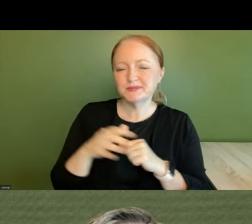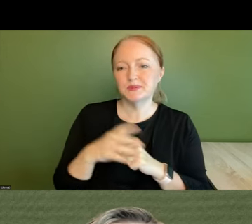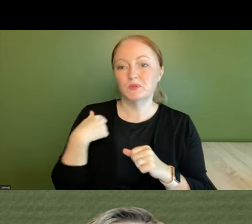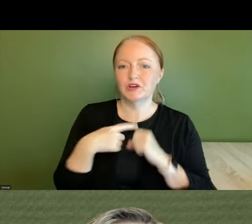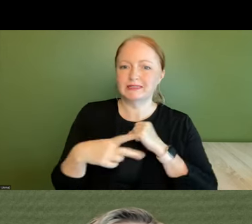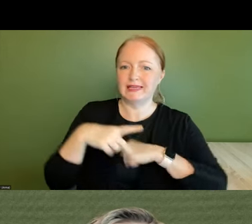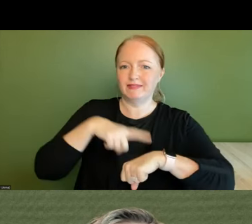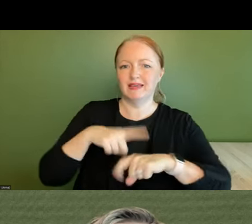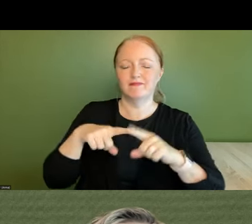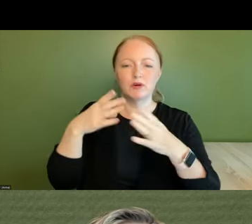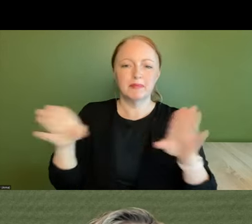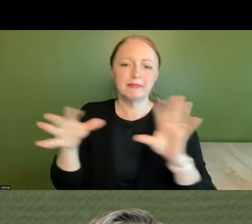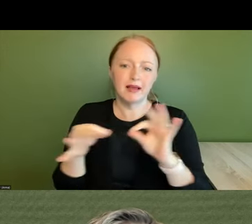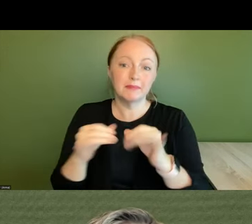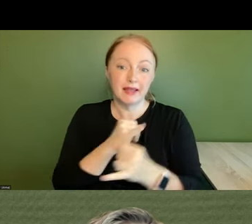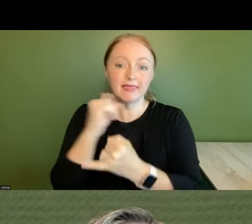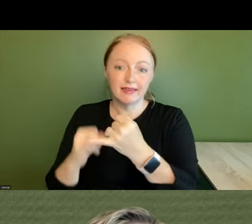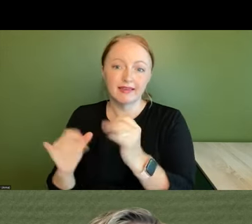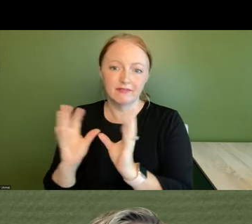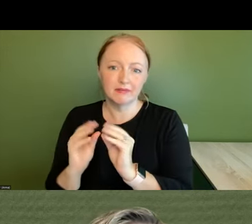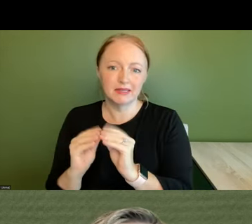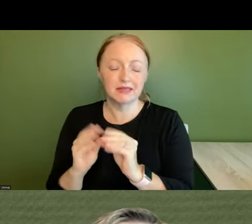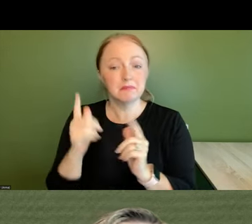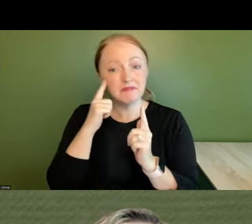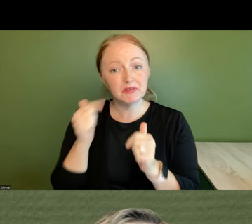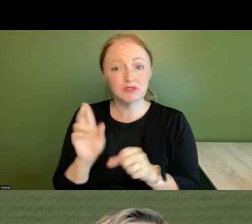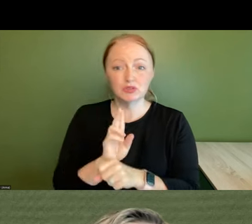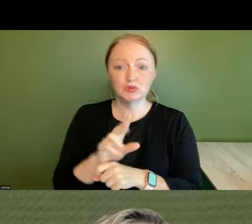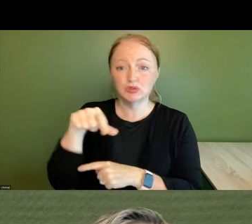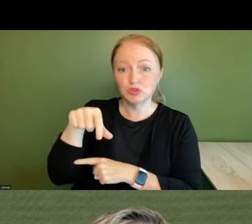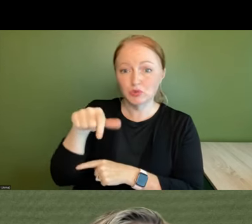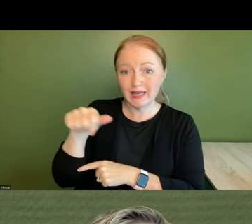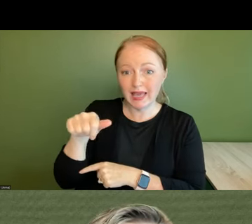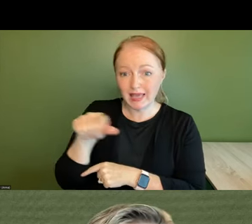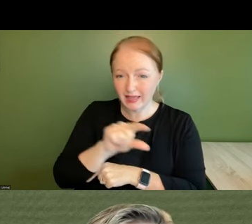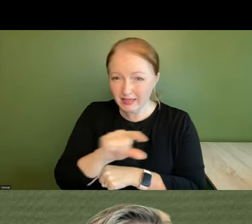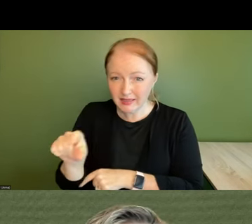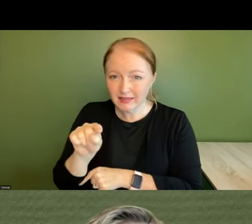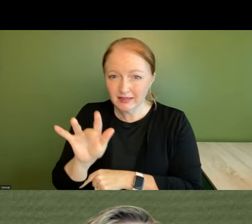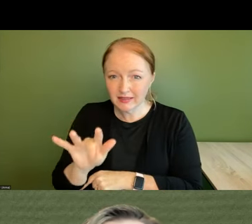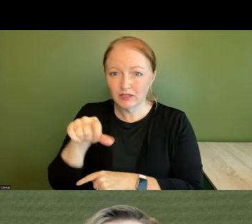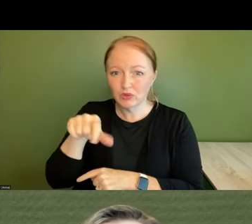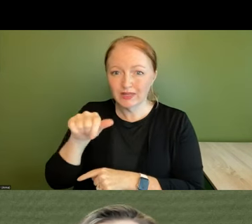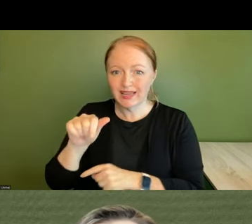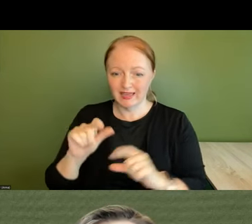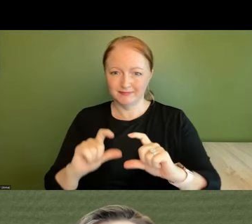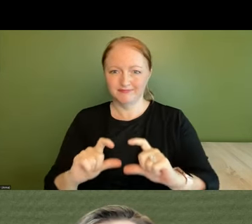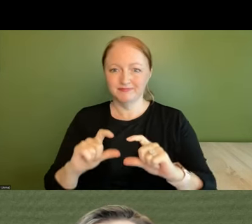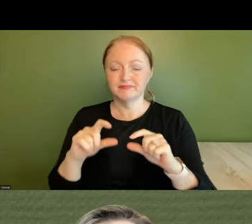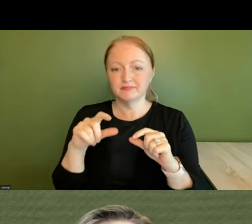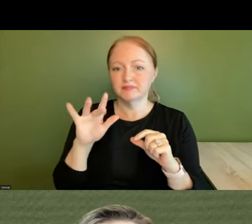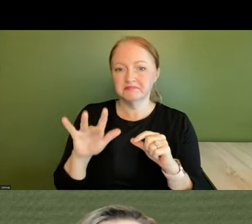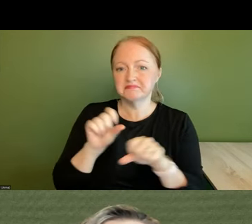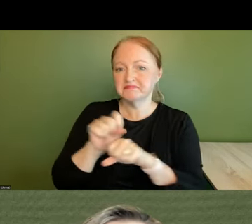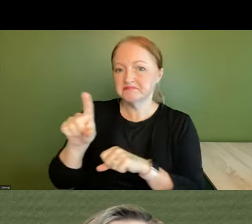time for public comment at the end of the meeting but please feel free to use that q a feature there's a q a icon on your toolbar and you can